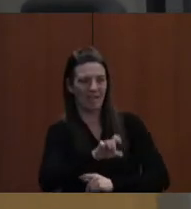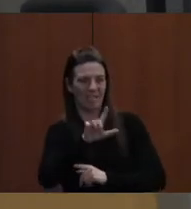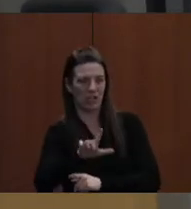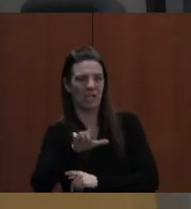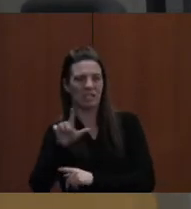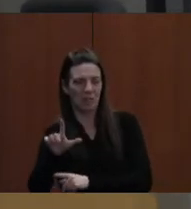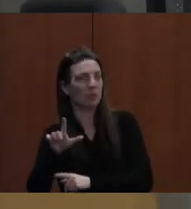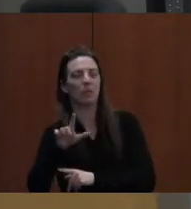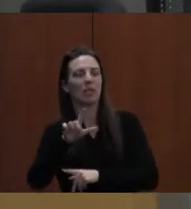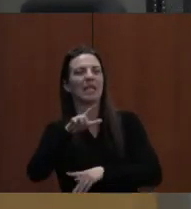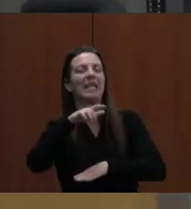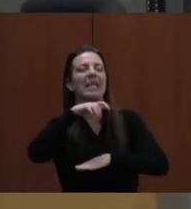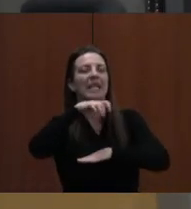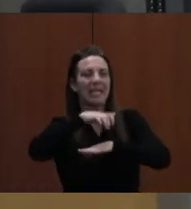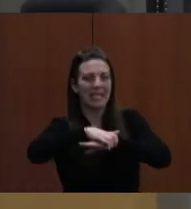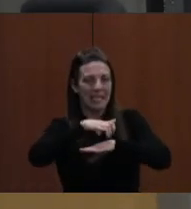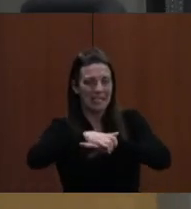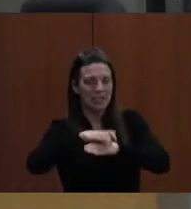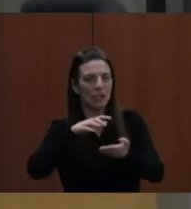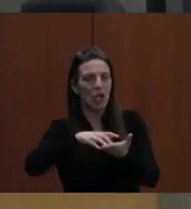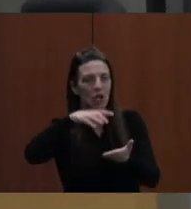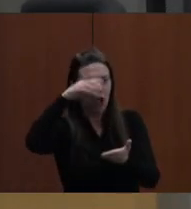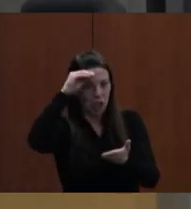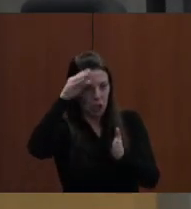I'M SORRY, ENGLISH LEARNER POSITIONS.